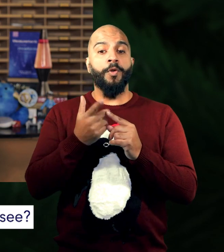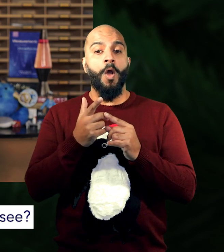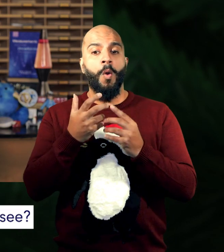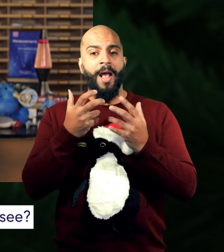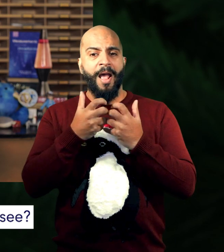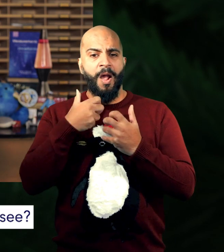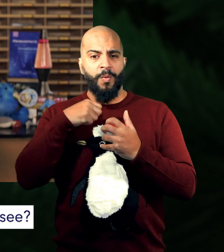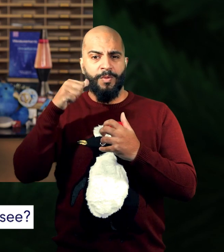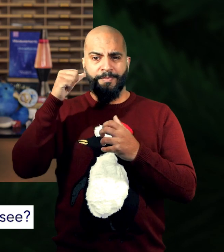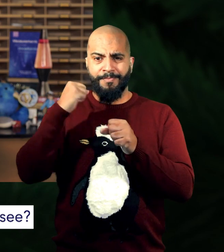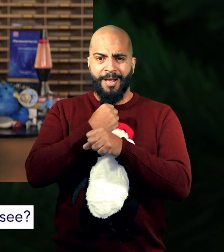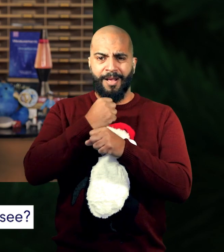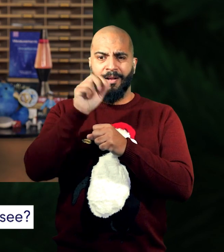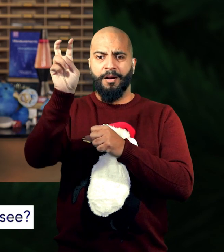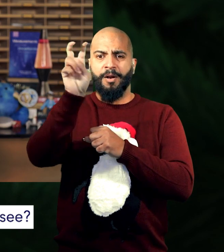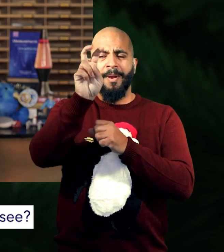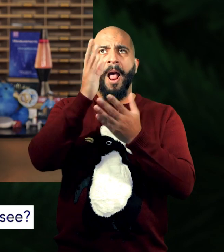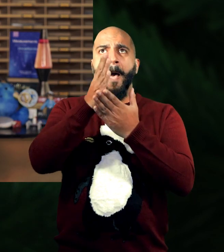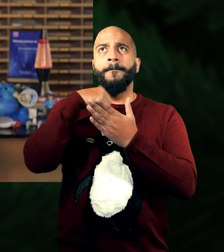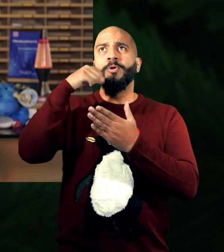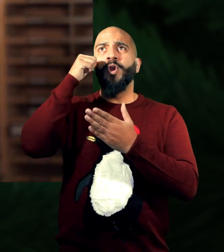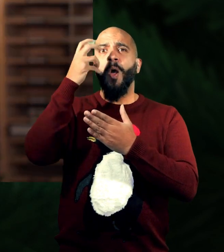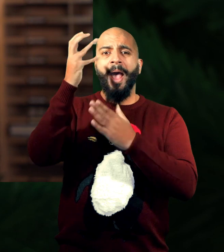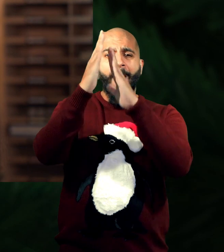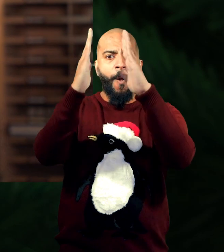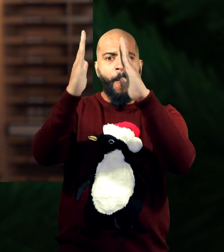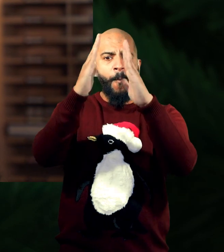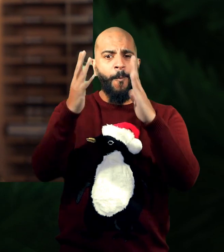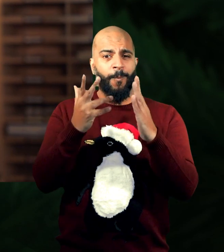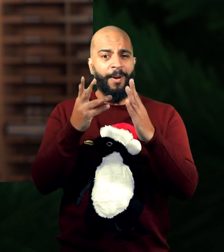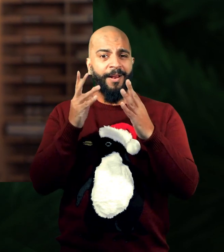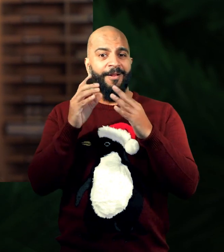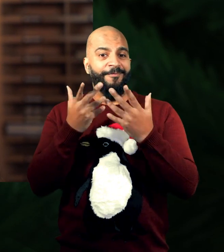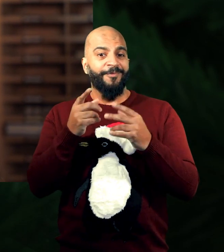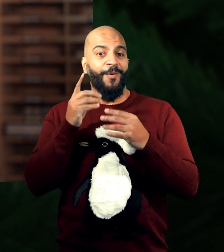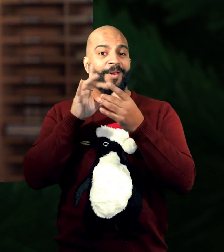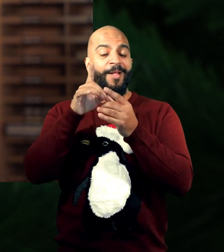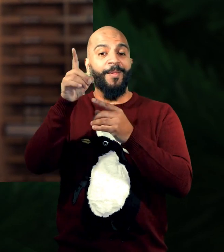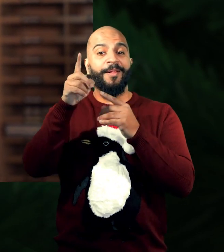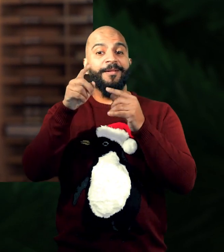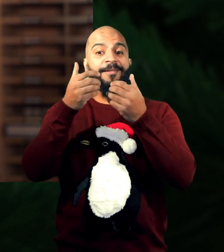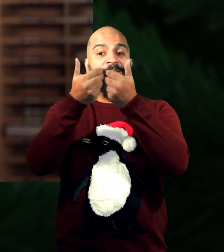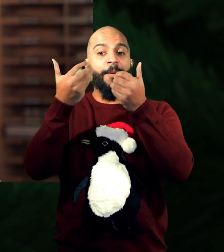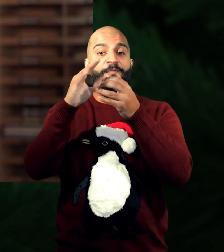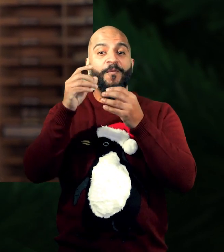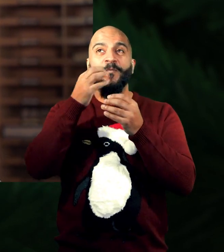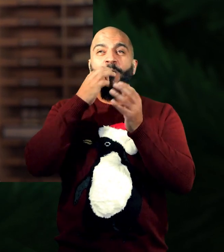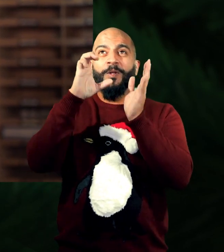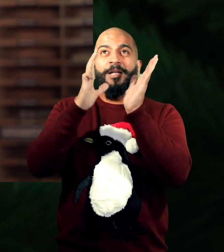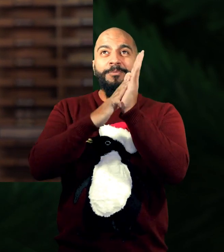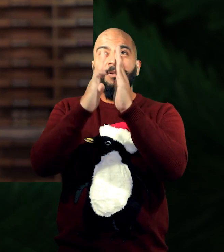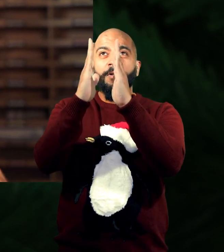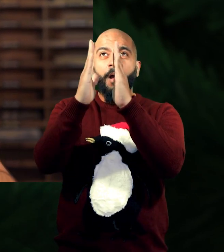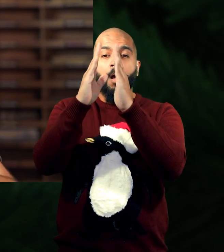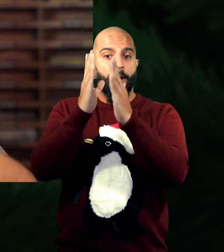how do we make the jumps big enough for us to see? Instead of using our eyes, which are only separated by a few centimetres, like that much,